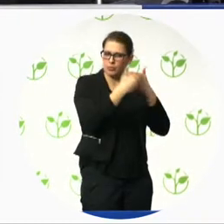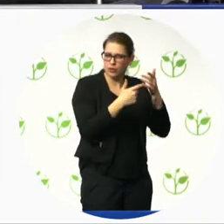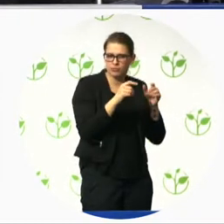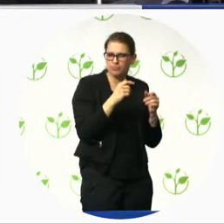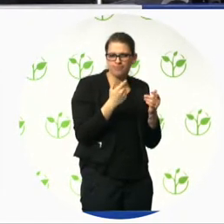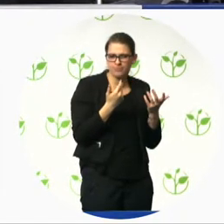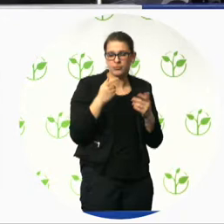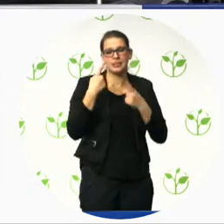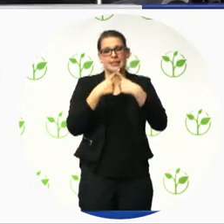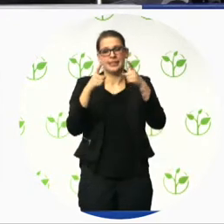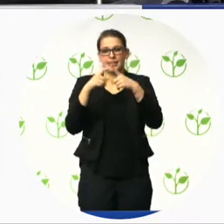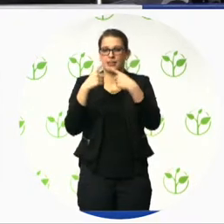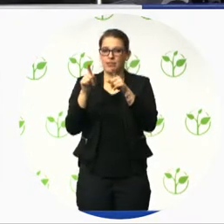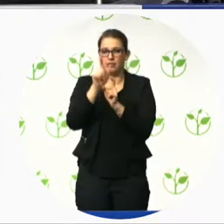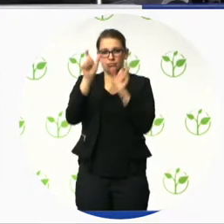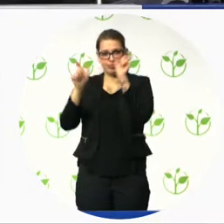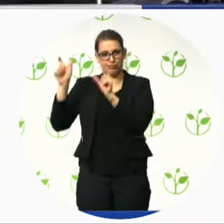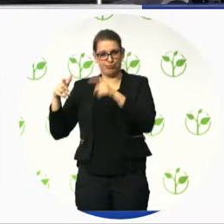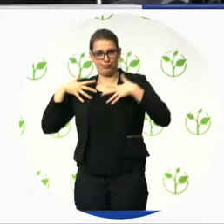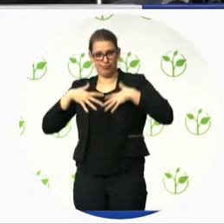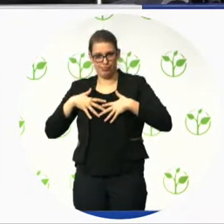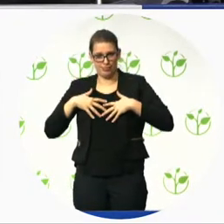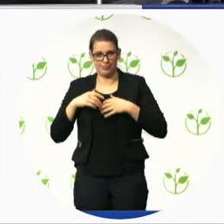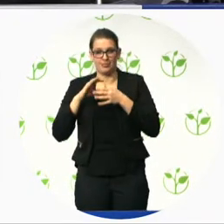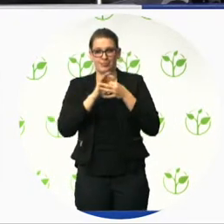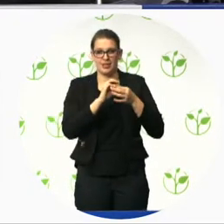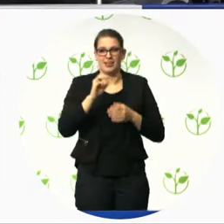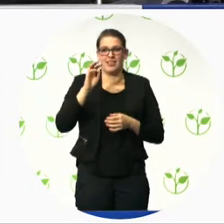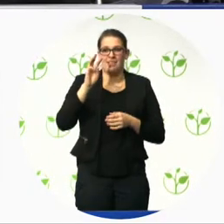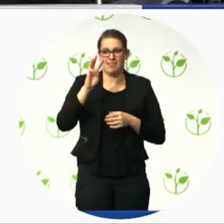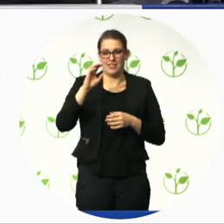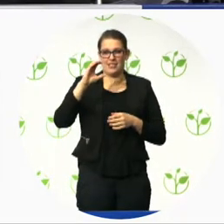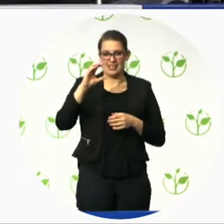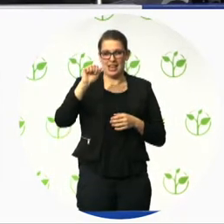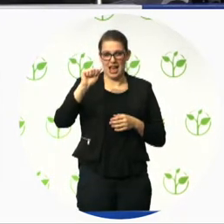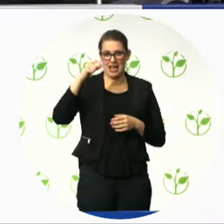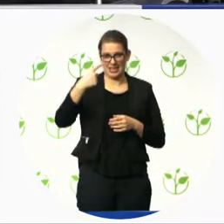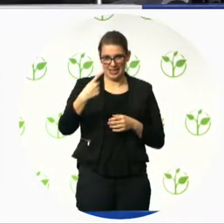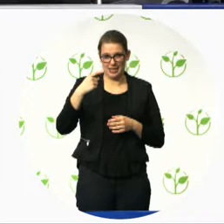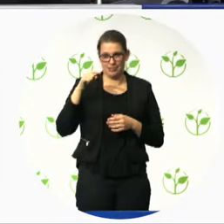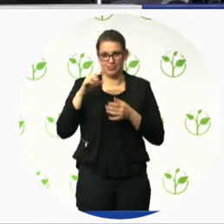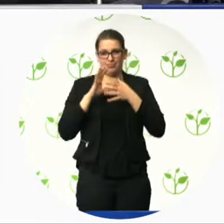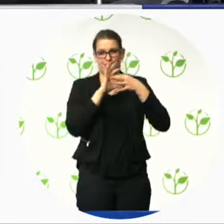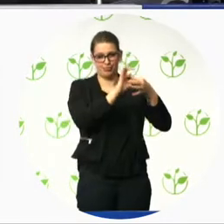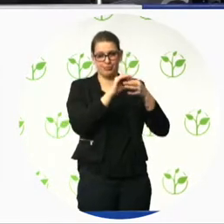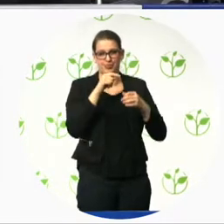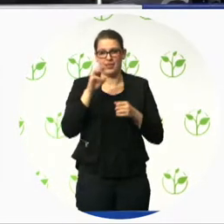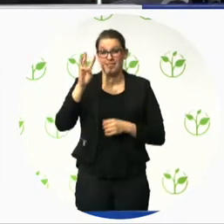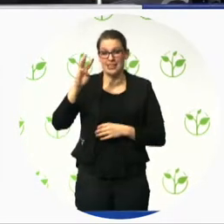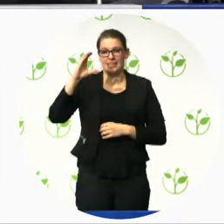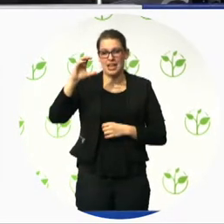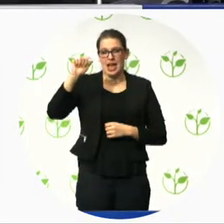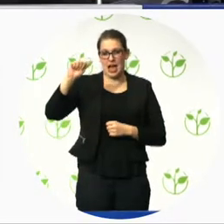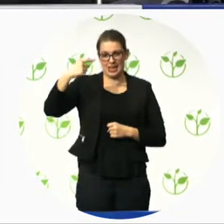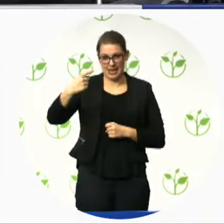.0 double-I criteria and the process of the WCAG evaluation method 1.0.